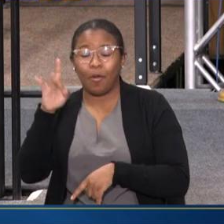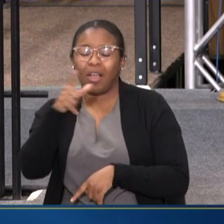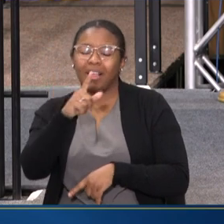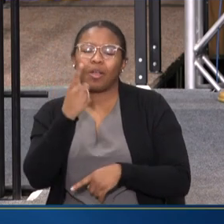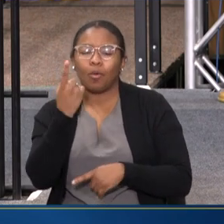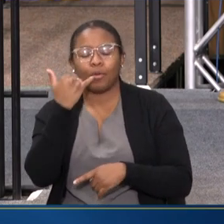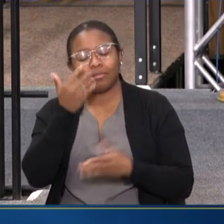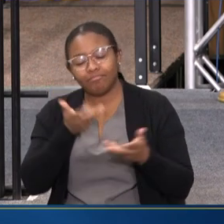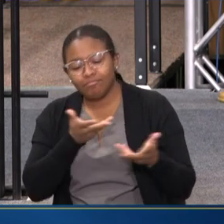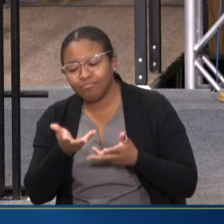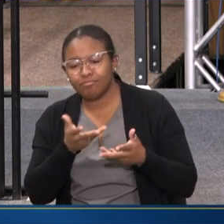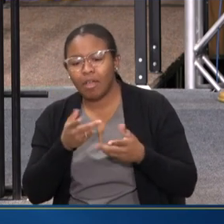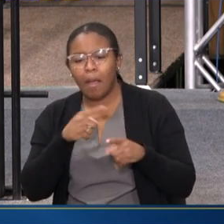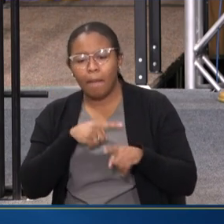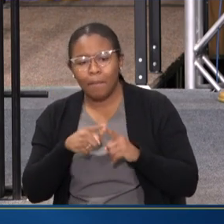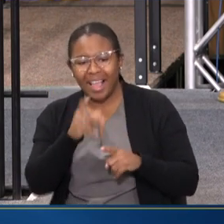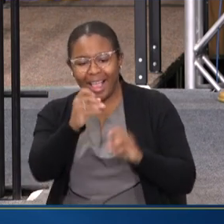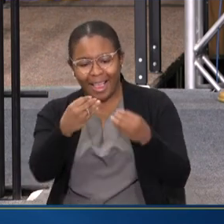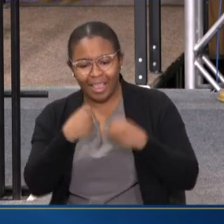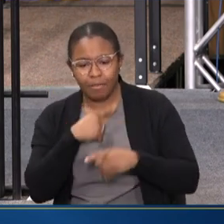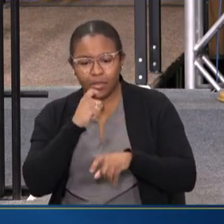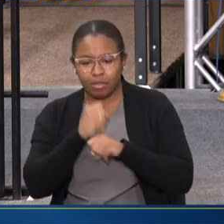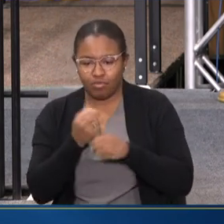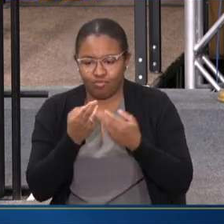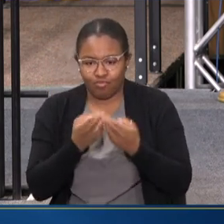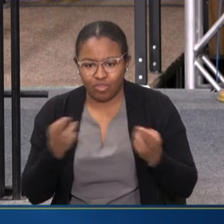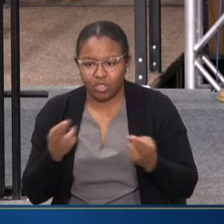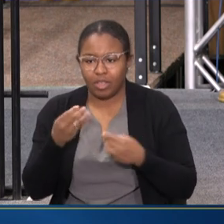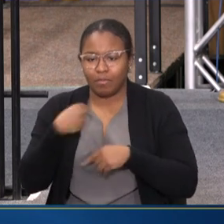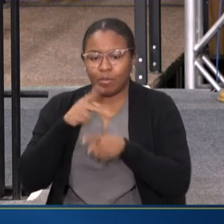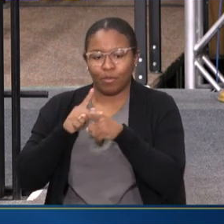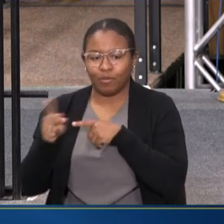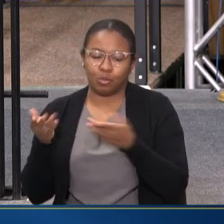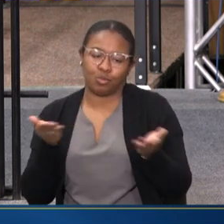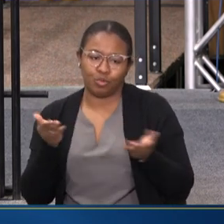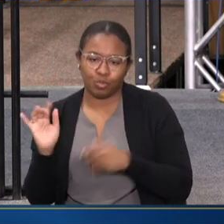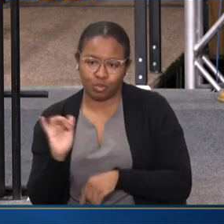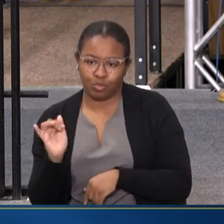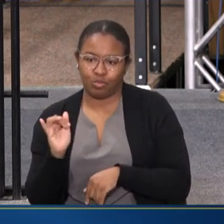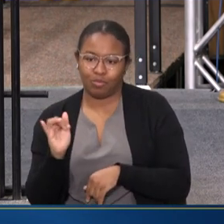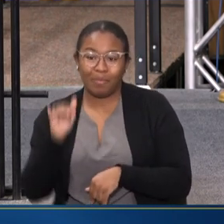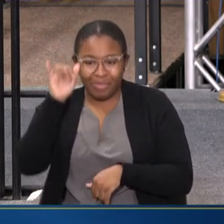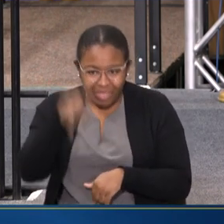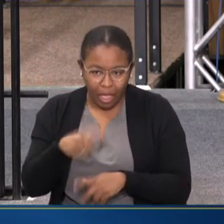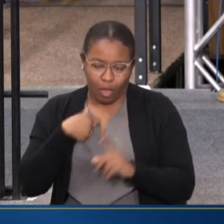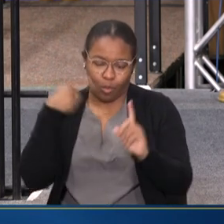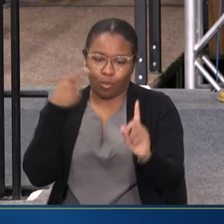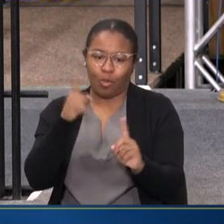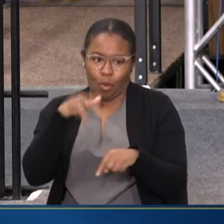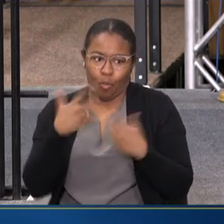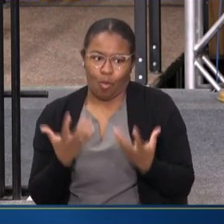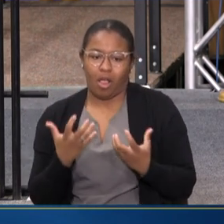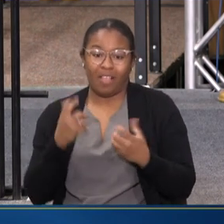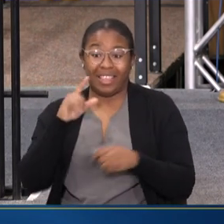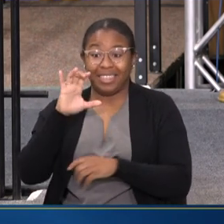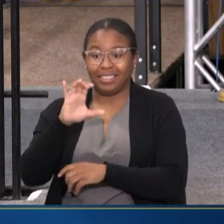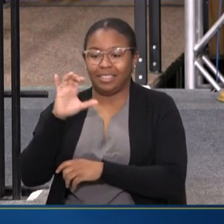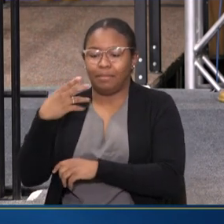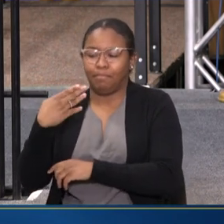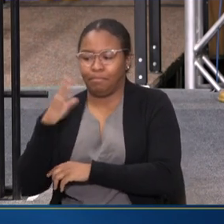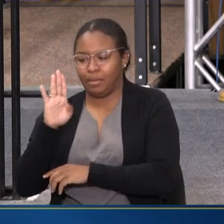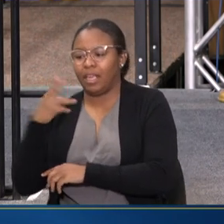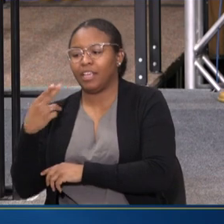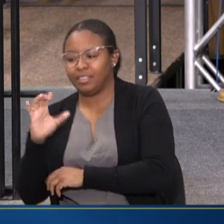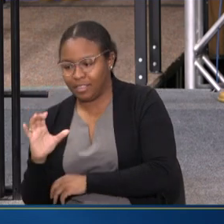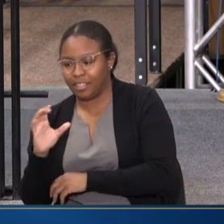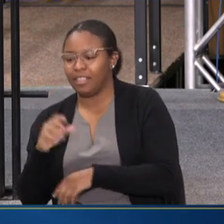WORK WITH ME, BUT THEY DIRECT ME TO SOMEONE WHO ACTUALLY GAVE ME PROFESSIONAL SERVICES. THAT'S WHAT WE WANT TO DO. THAT'S WHY THE CCBHC, THE